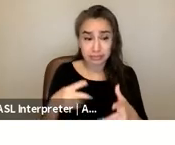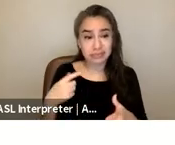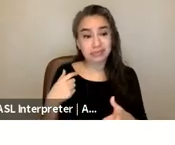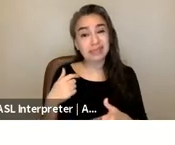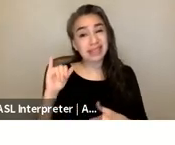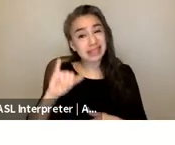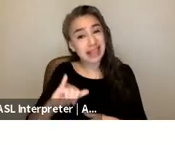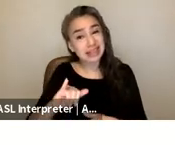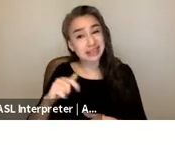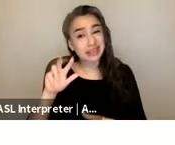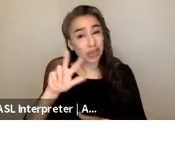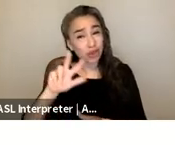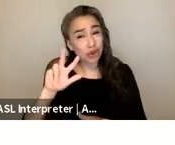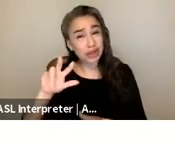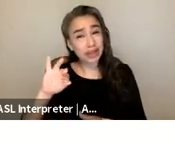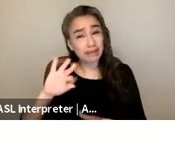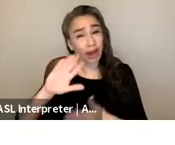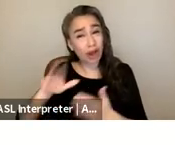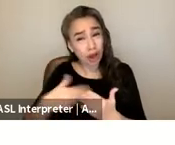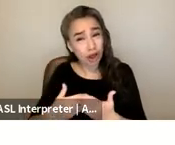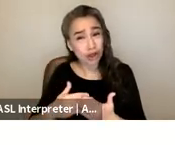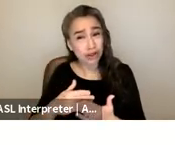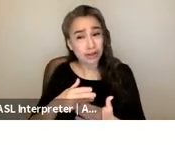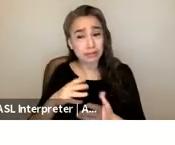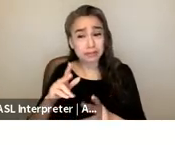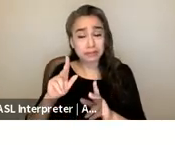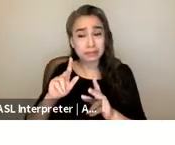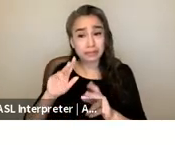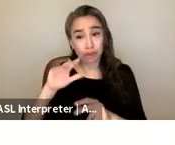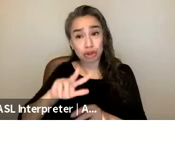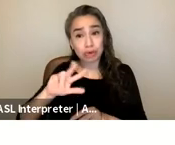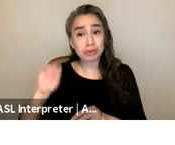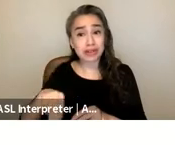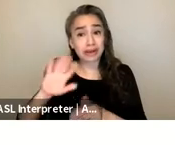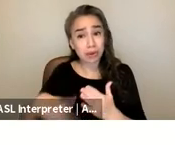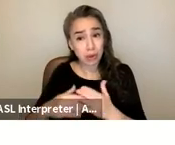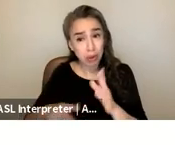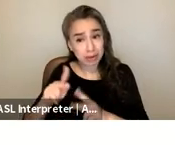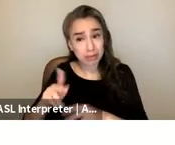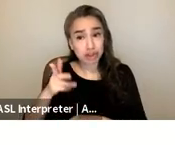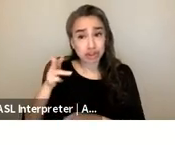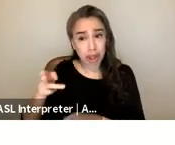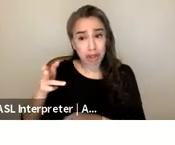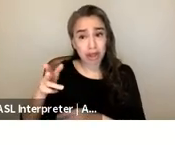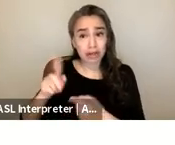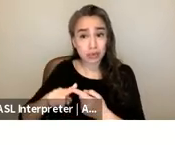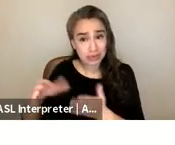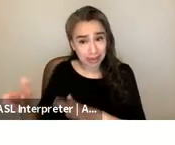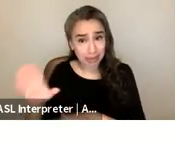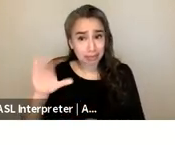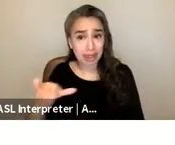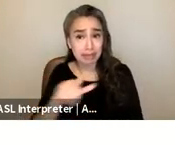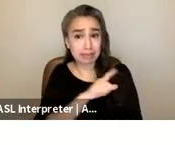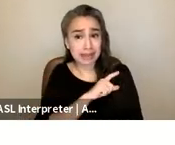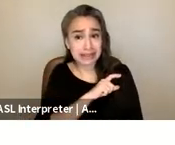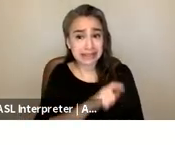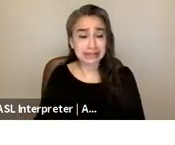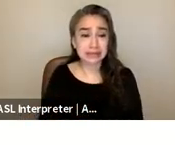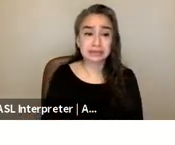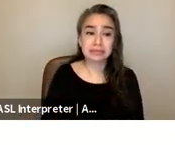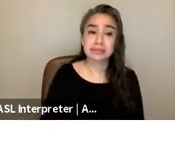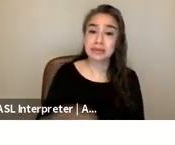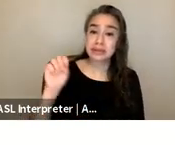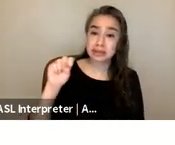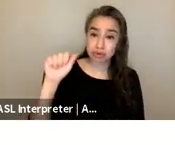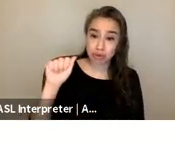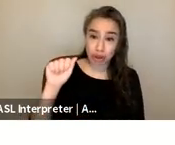33 percent of all women shot to death by police violence addition um sexual assault and sexual violence is the